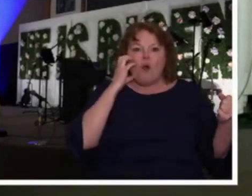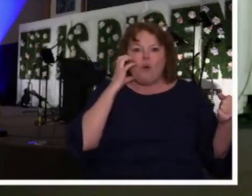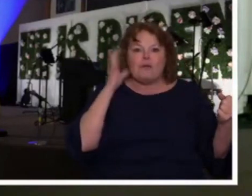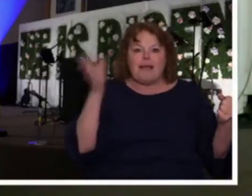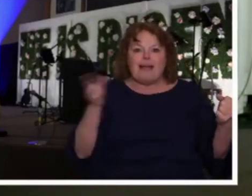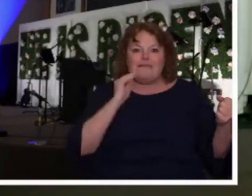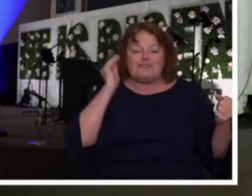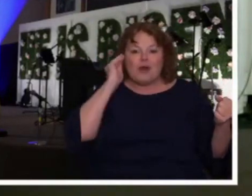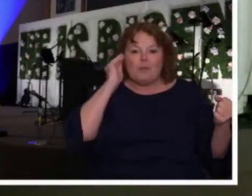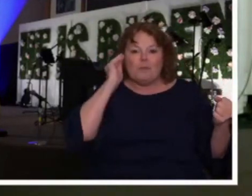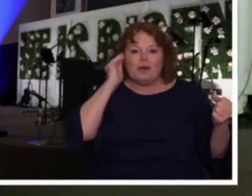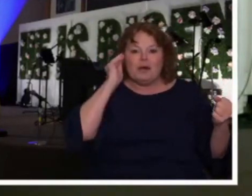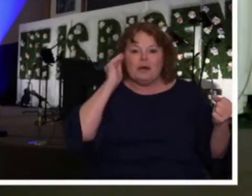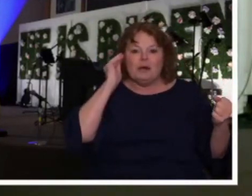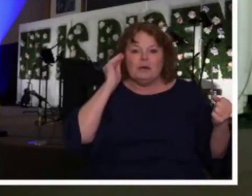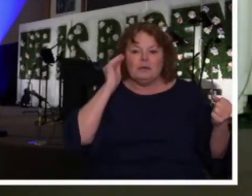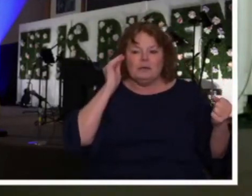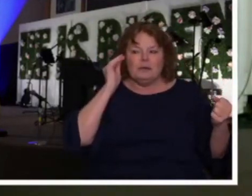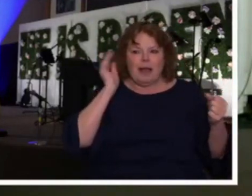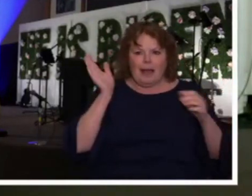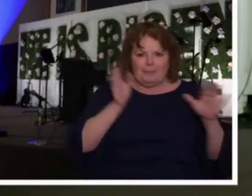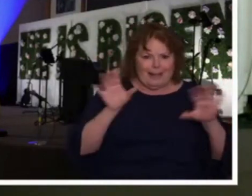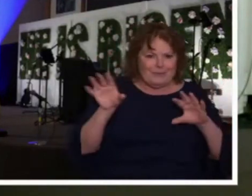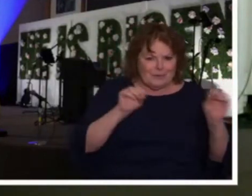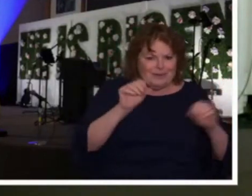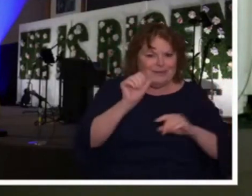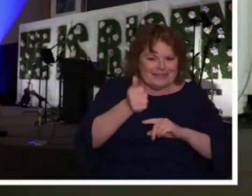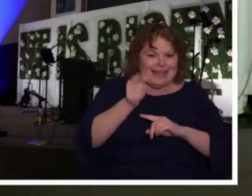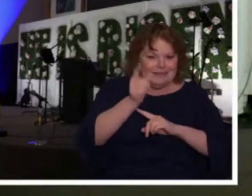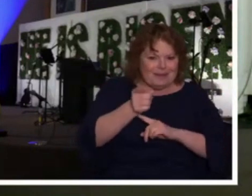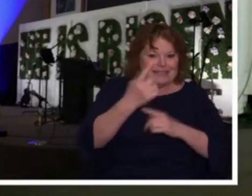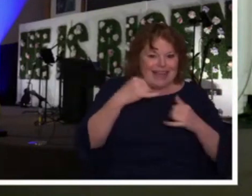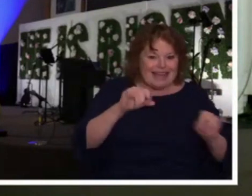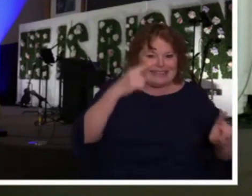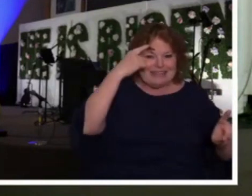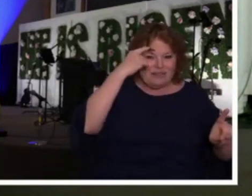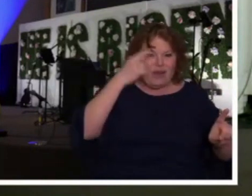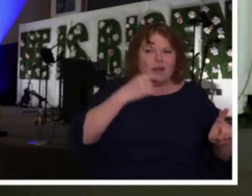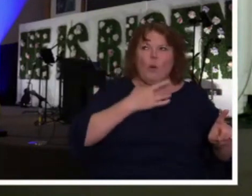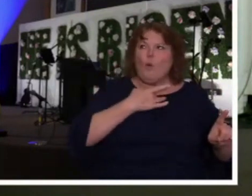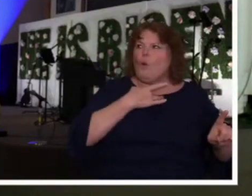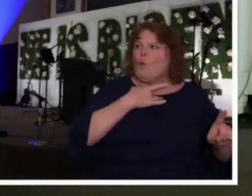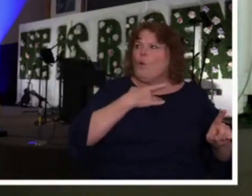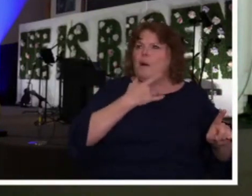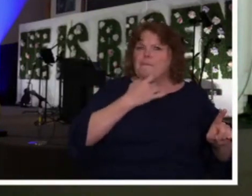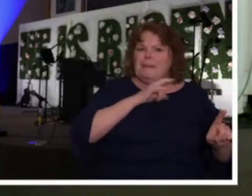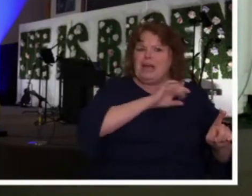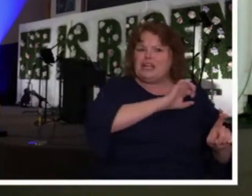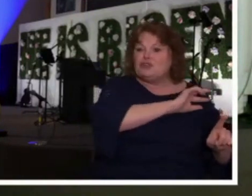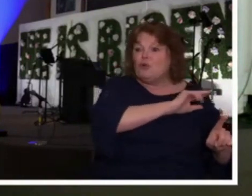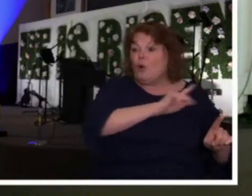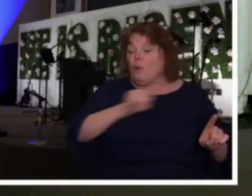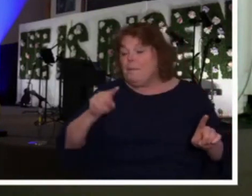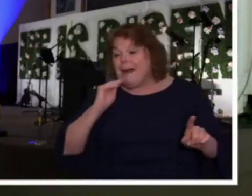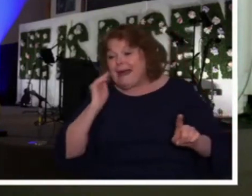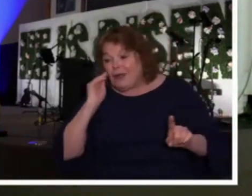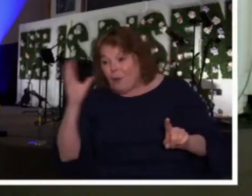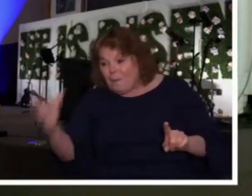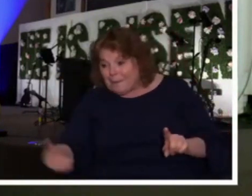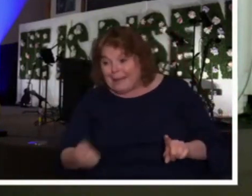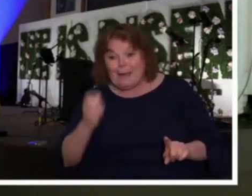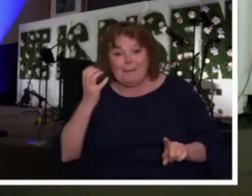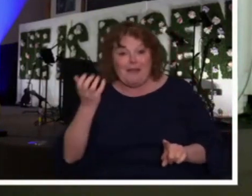And even though I was only going to be gone for about 10 minutes, the thought crossed my mind, should I go back home and get it